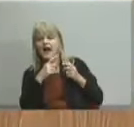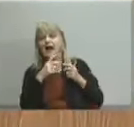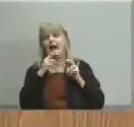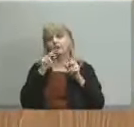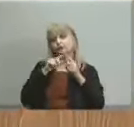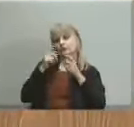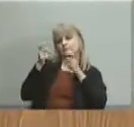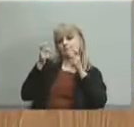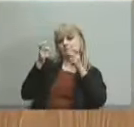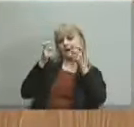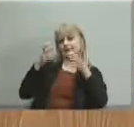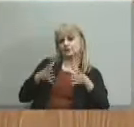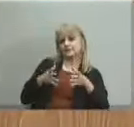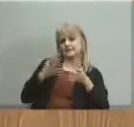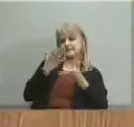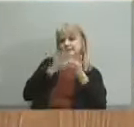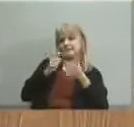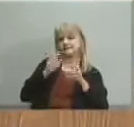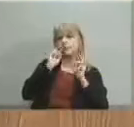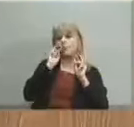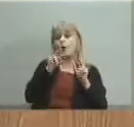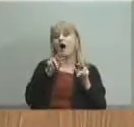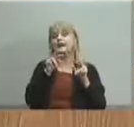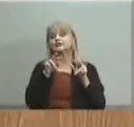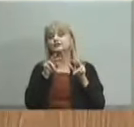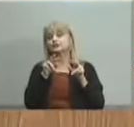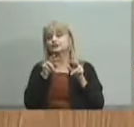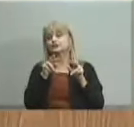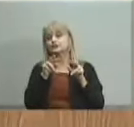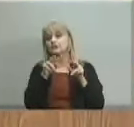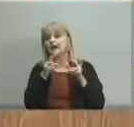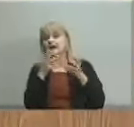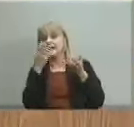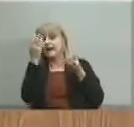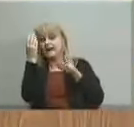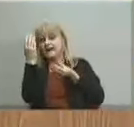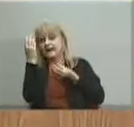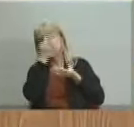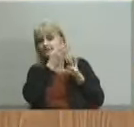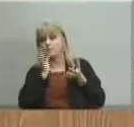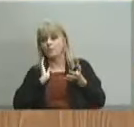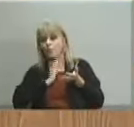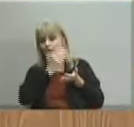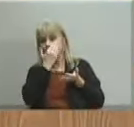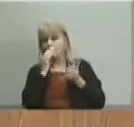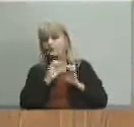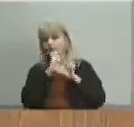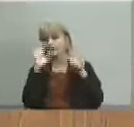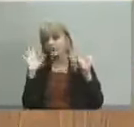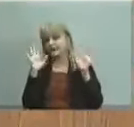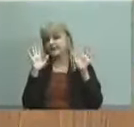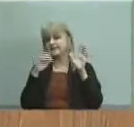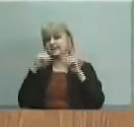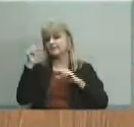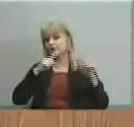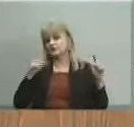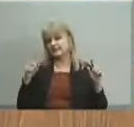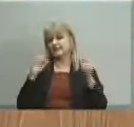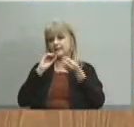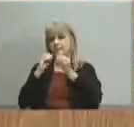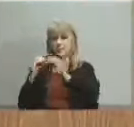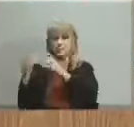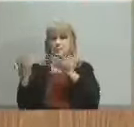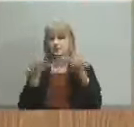someone needs to watch and to let the board know clearly what the diversity index is in this particular and all the